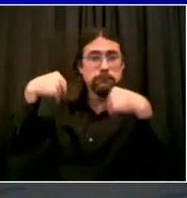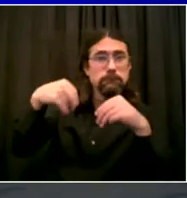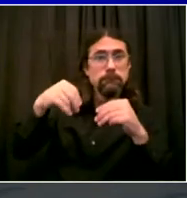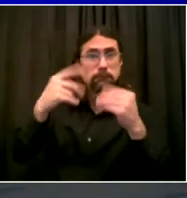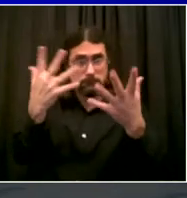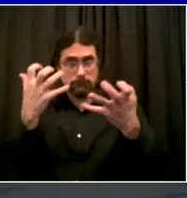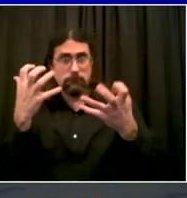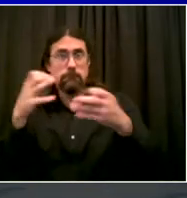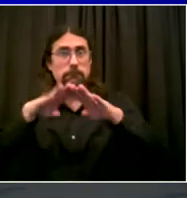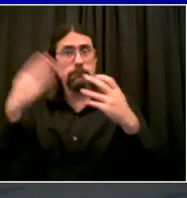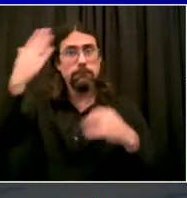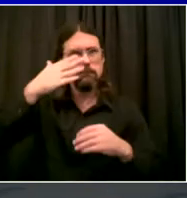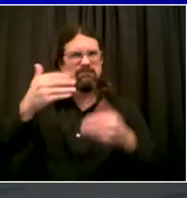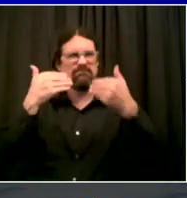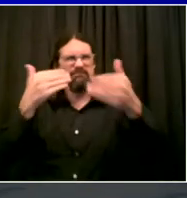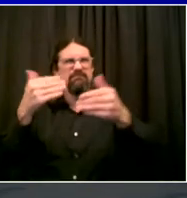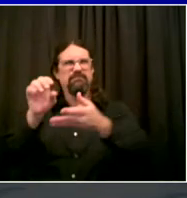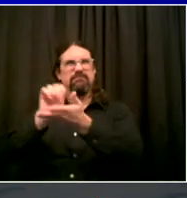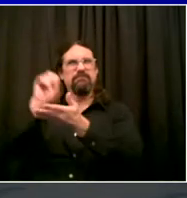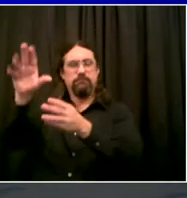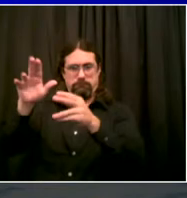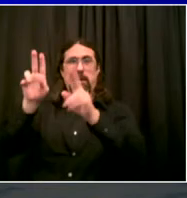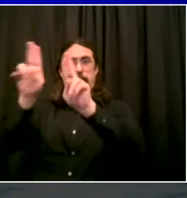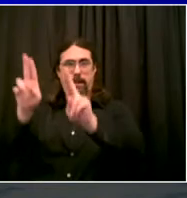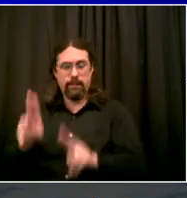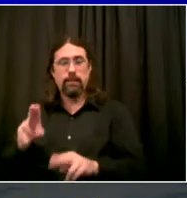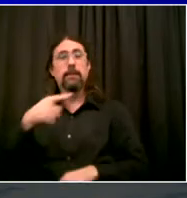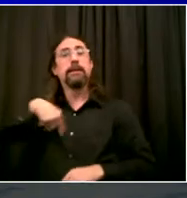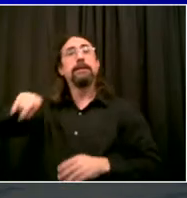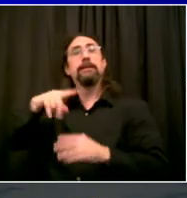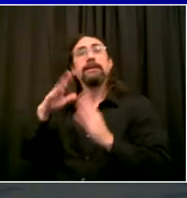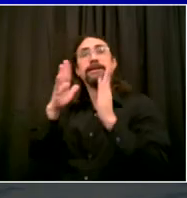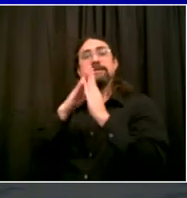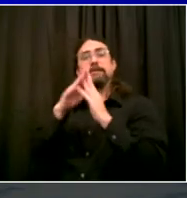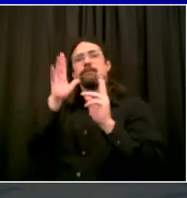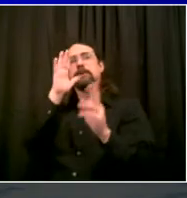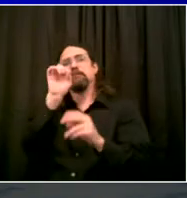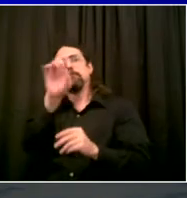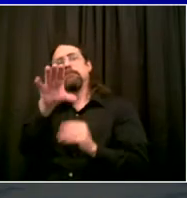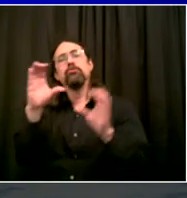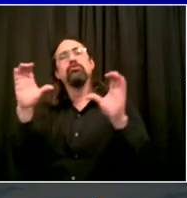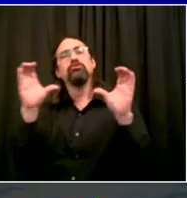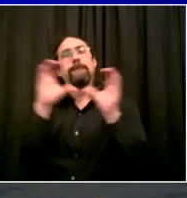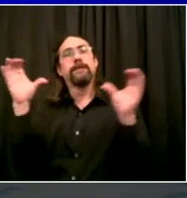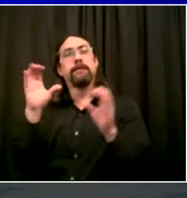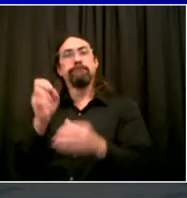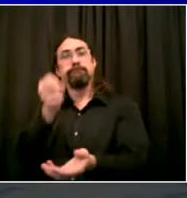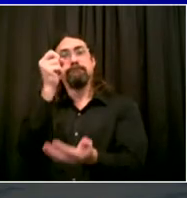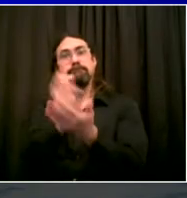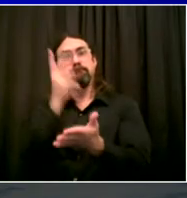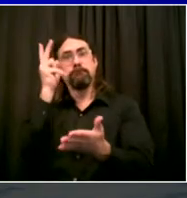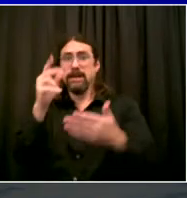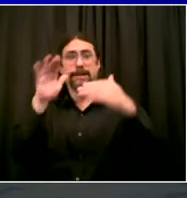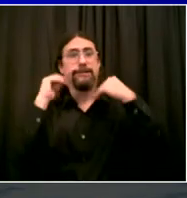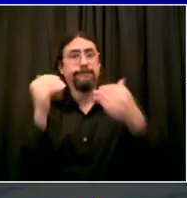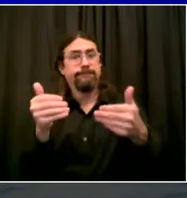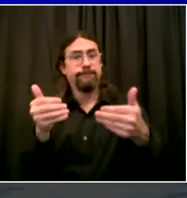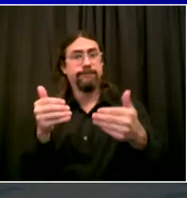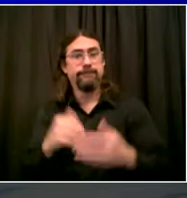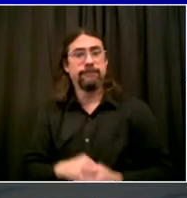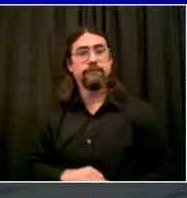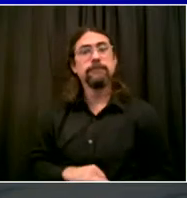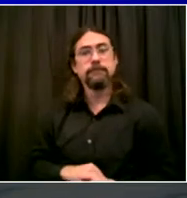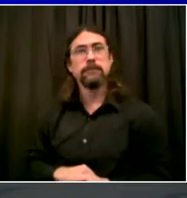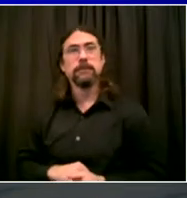We want them to be able to maximize it. So we're making this opportunity available right now. I want to hear from two people and the first of them